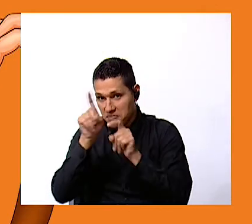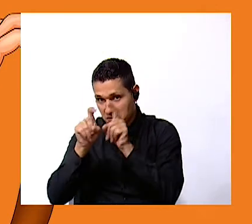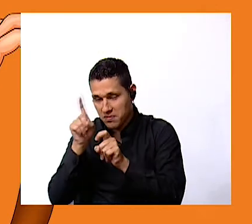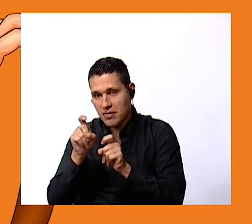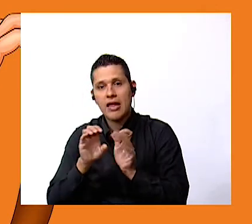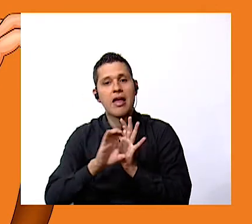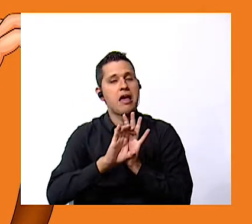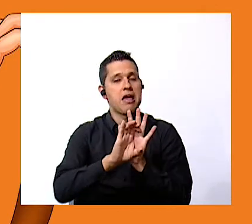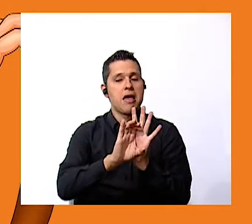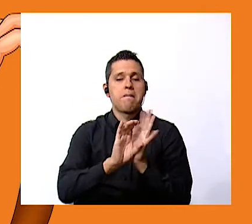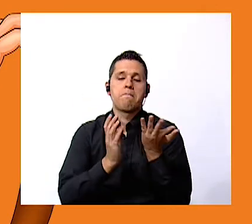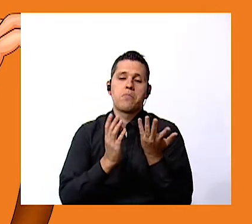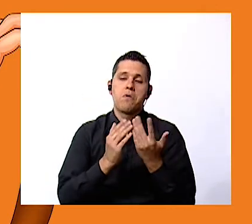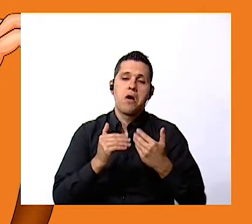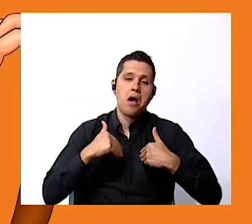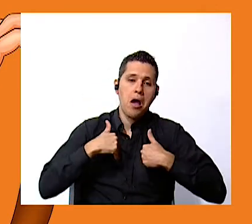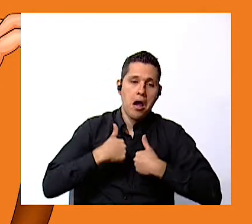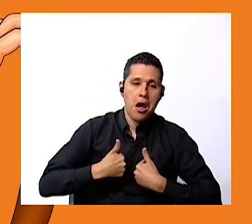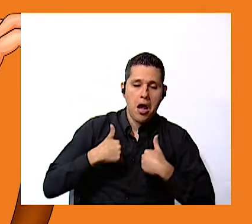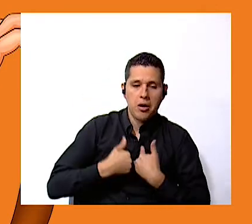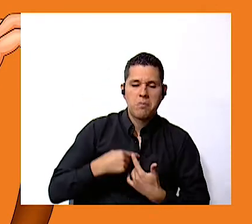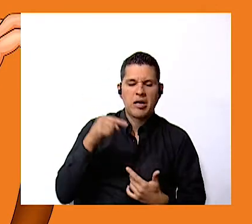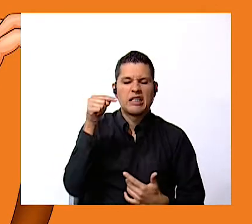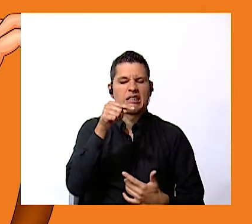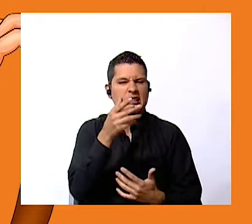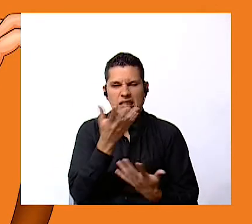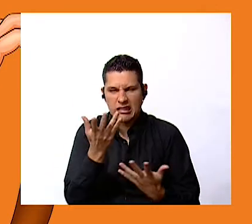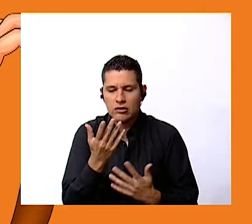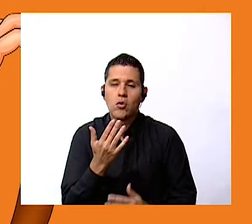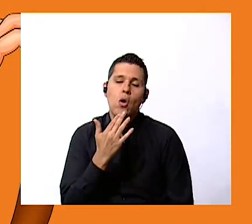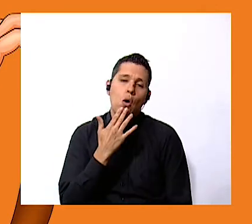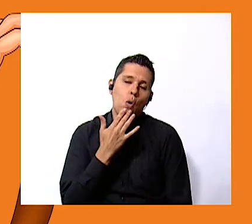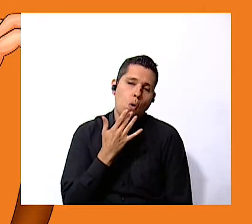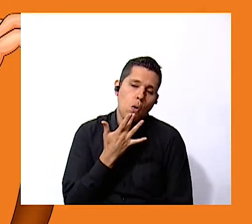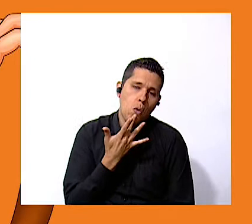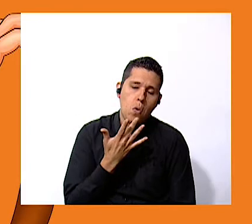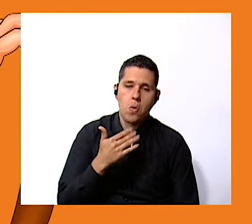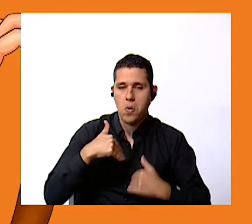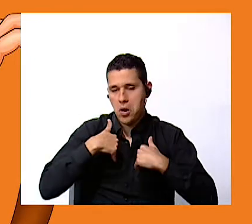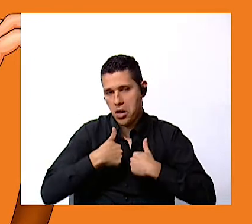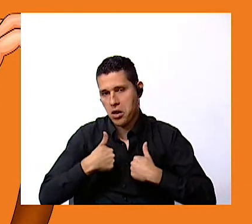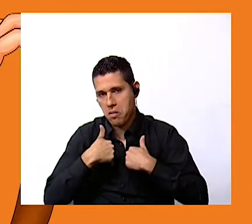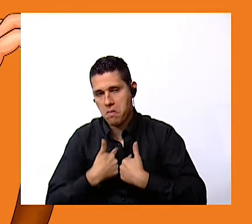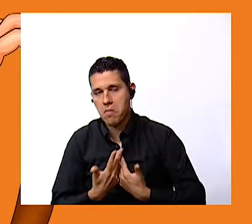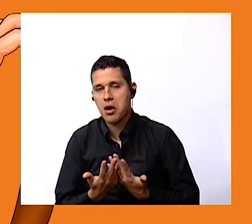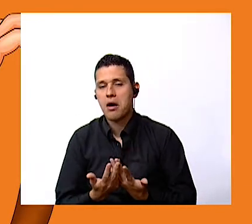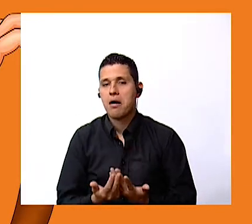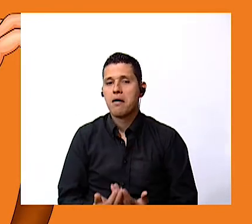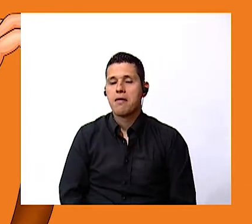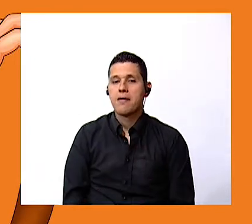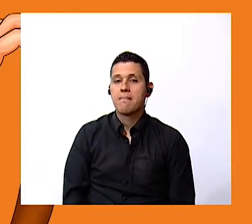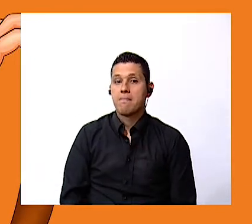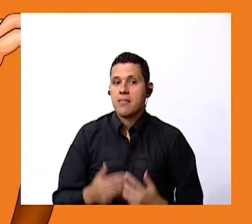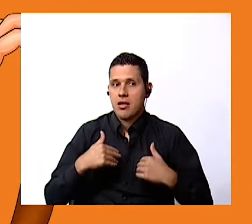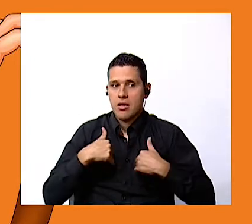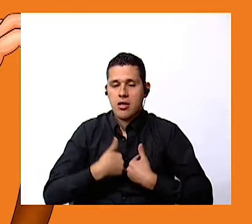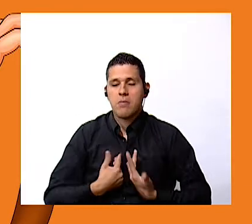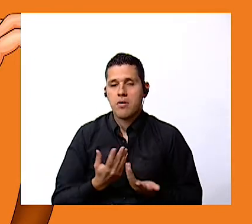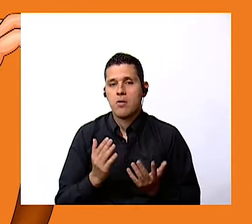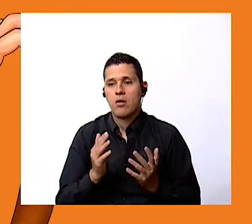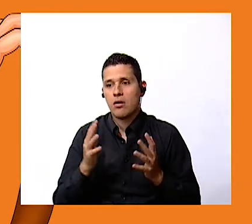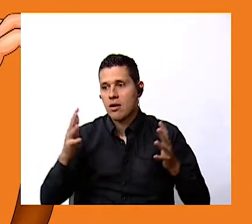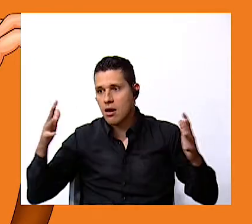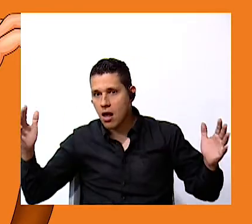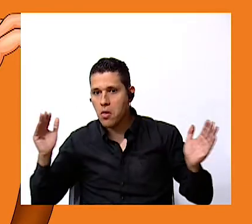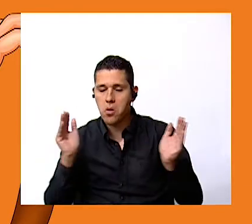what animal is this what color is this animal is the animal big or little what